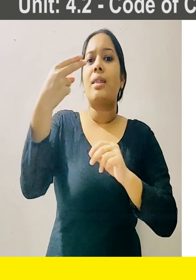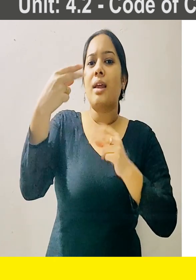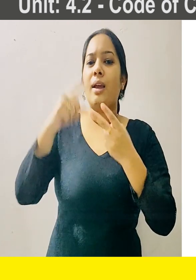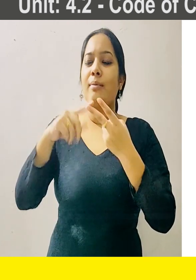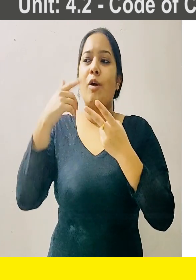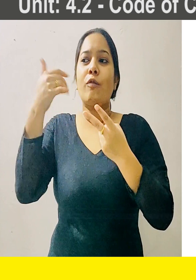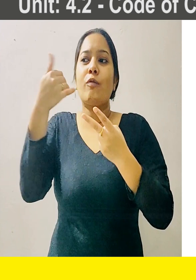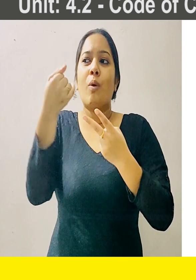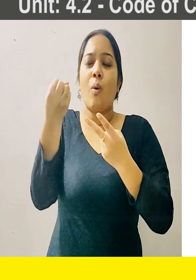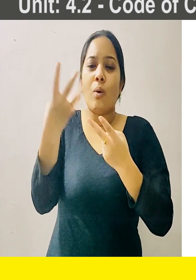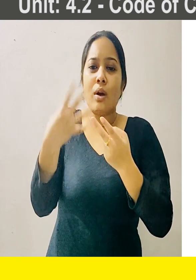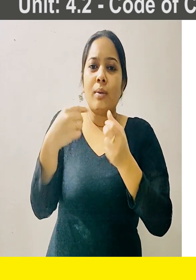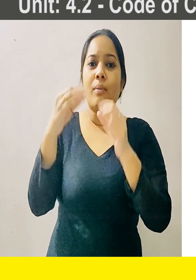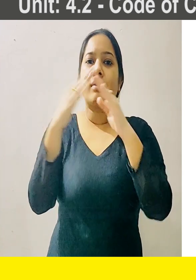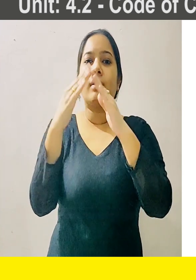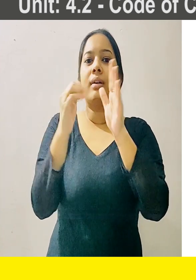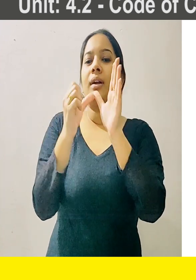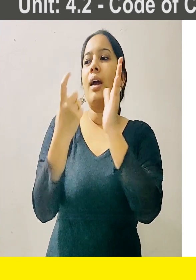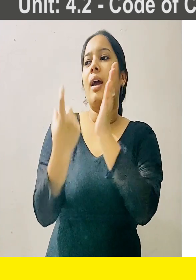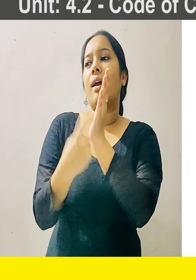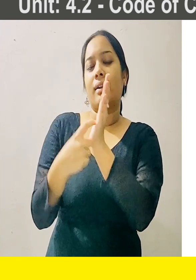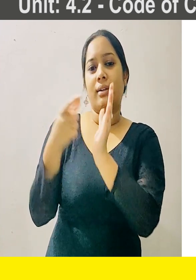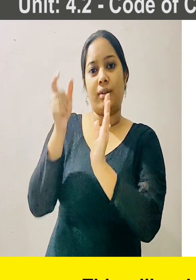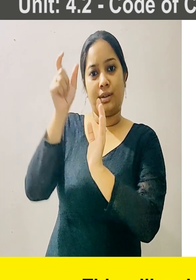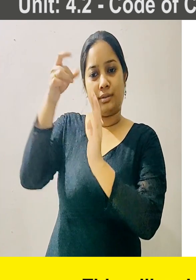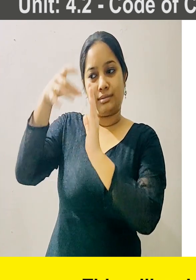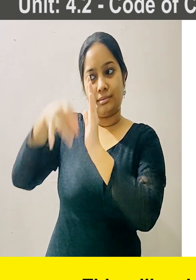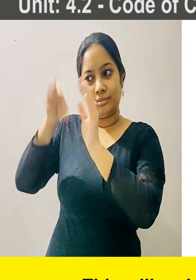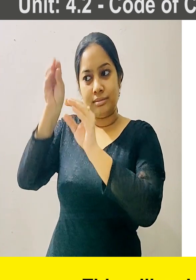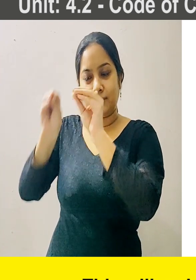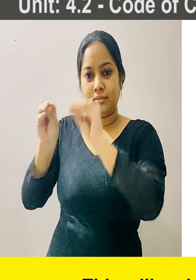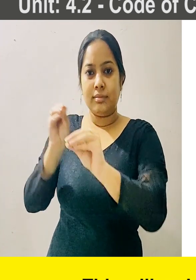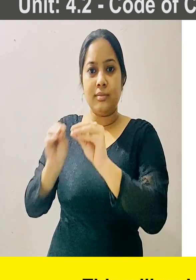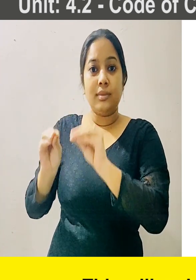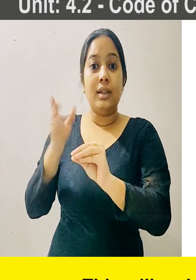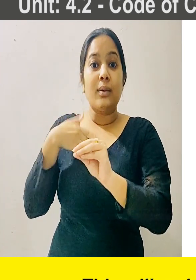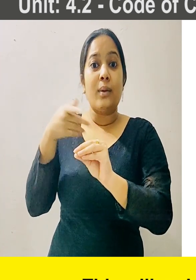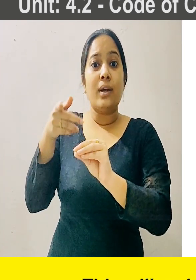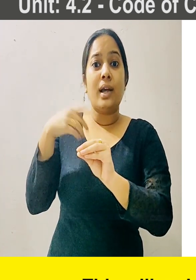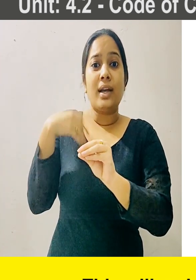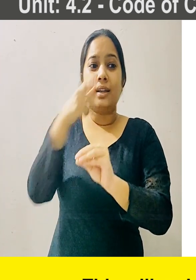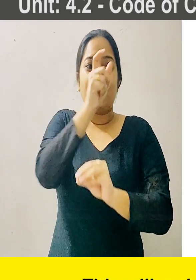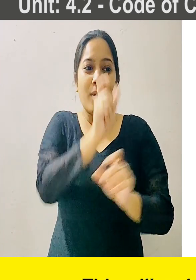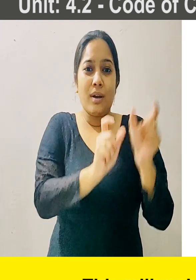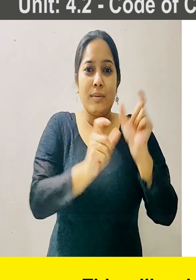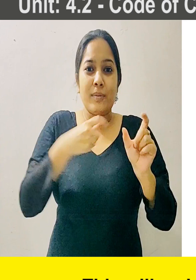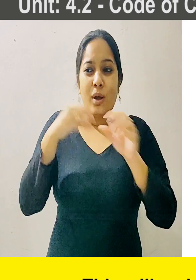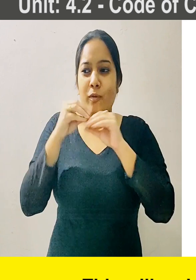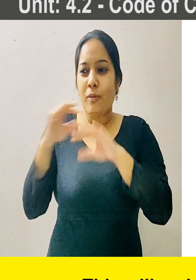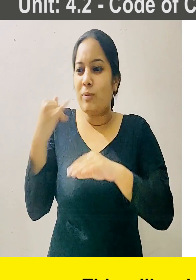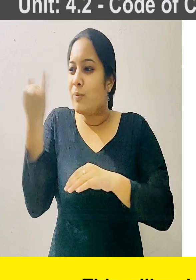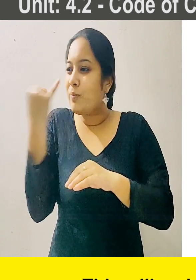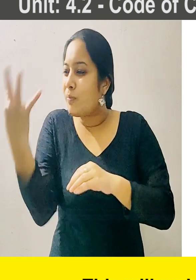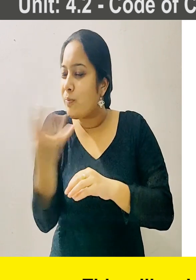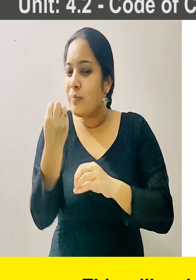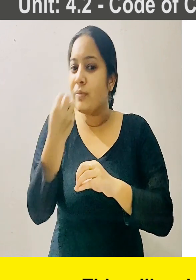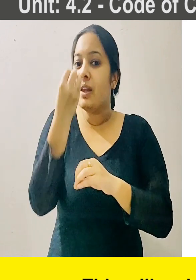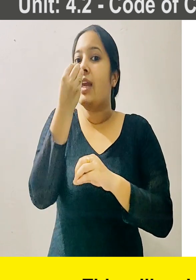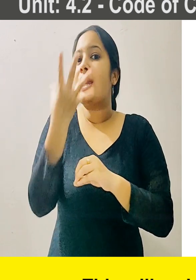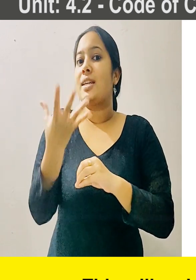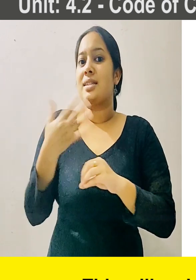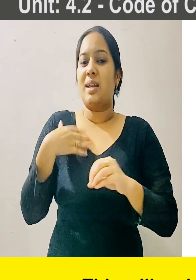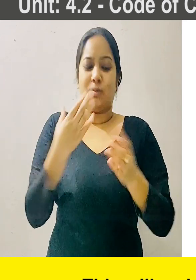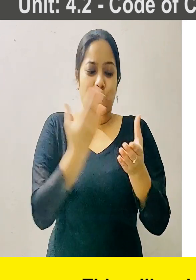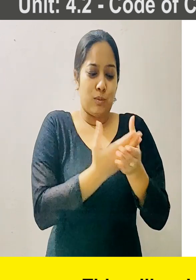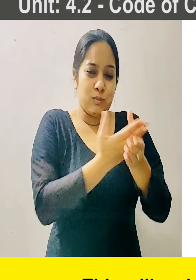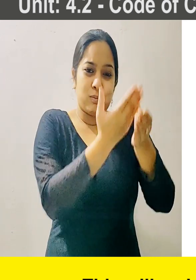telephone number, or even a street address. This will make finding the customer's information easier, without